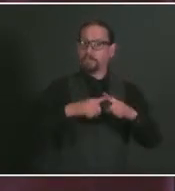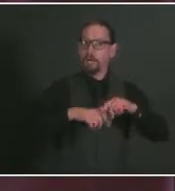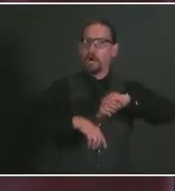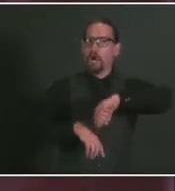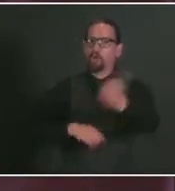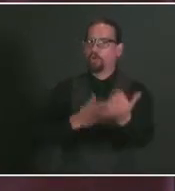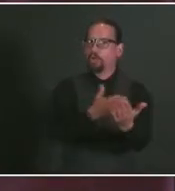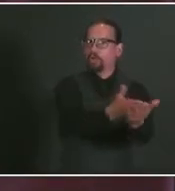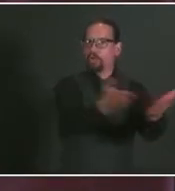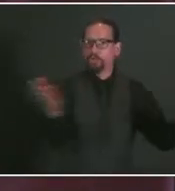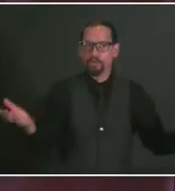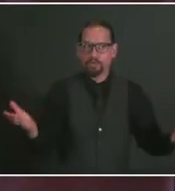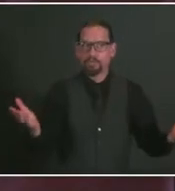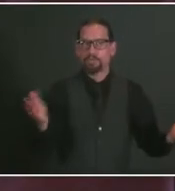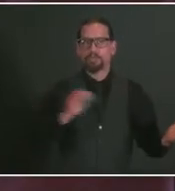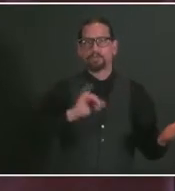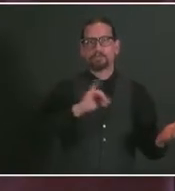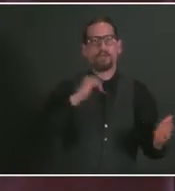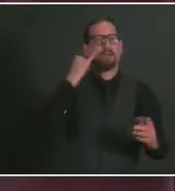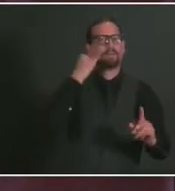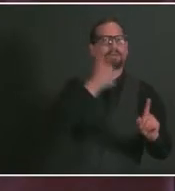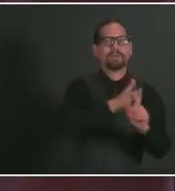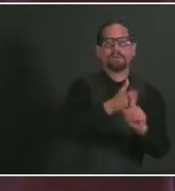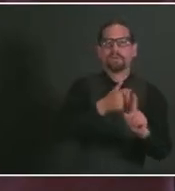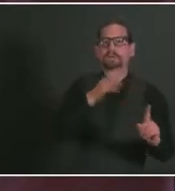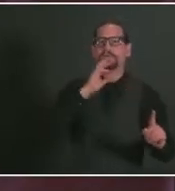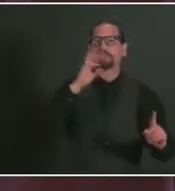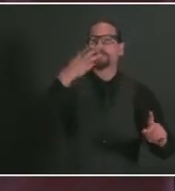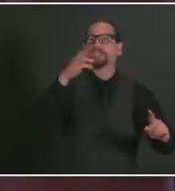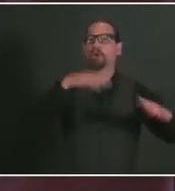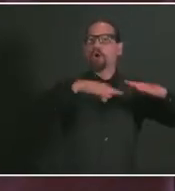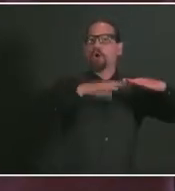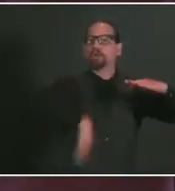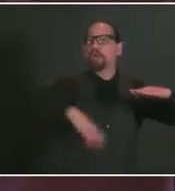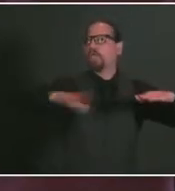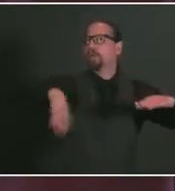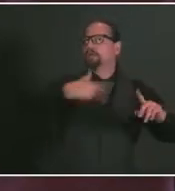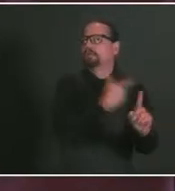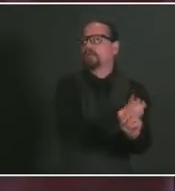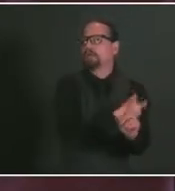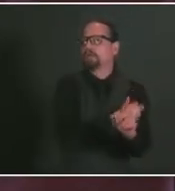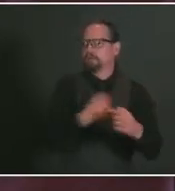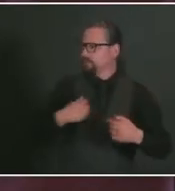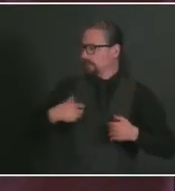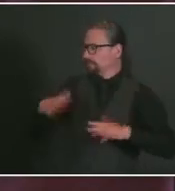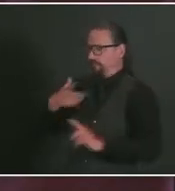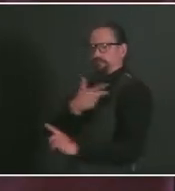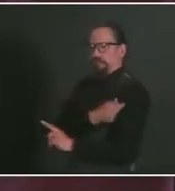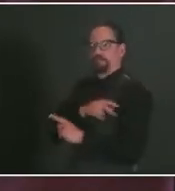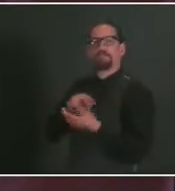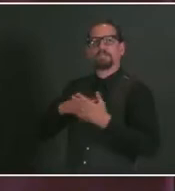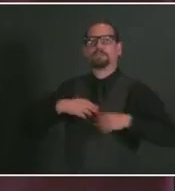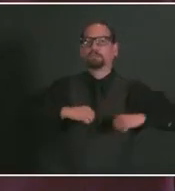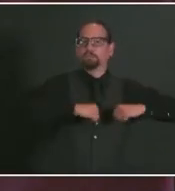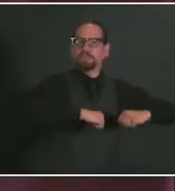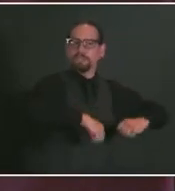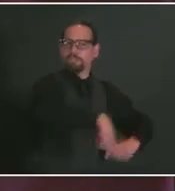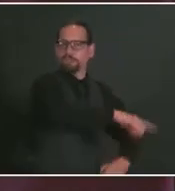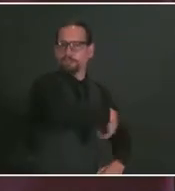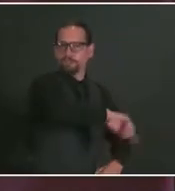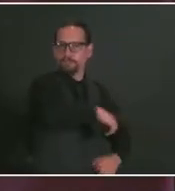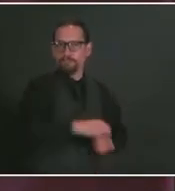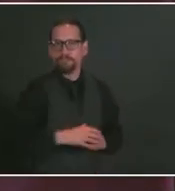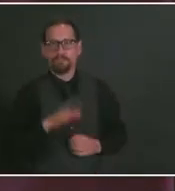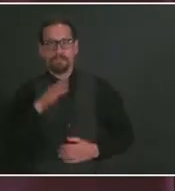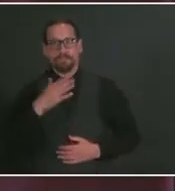yet. Myself, I have a 13-year-old and a 10-year-old, and one of the reasons I got vaccinated, of course, among many was to protect them because they cannot be